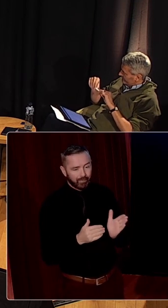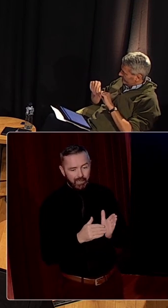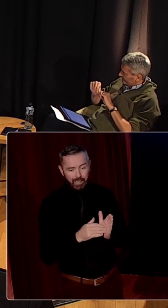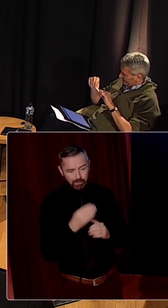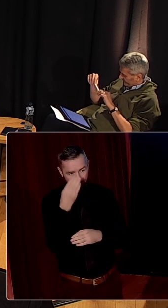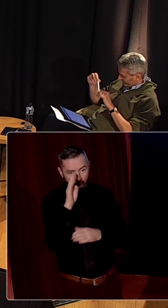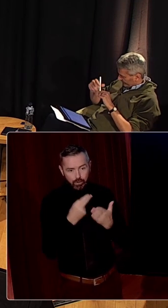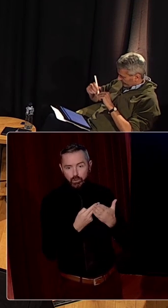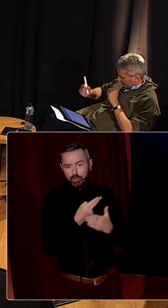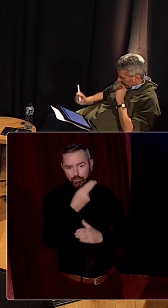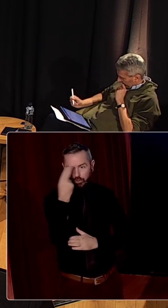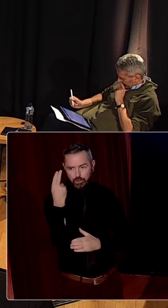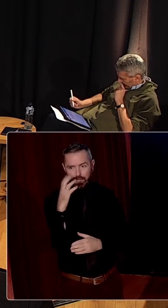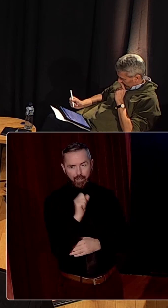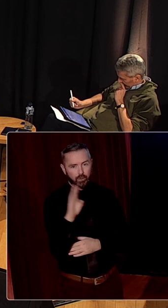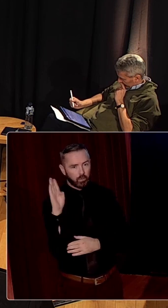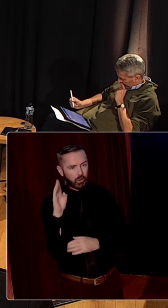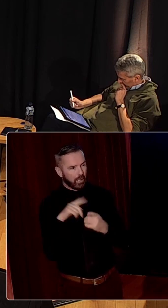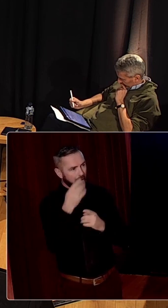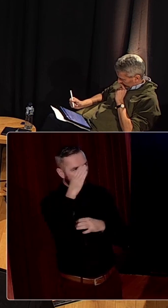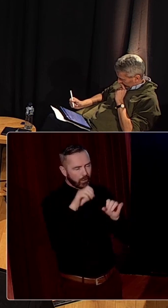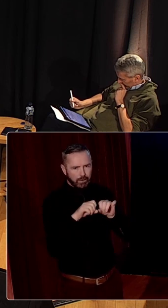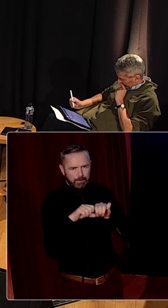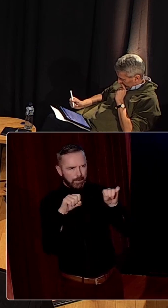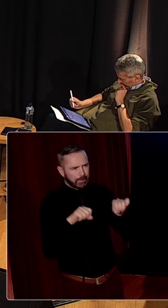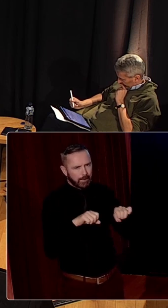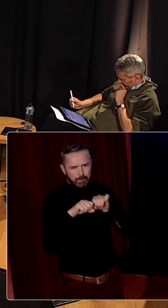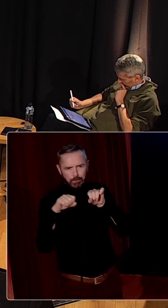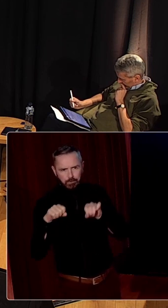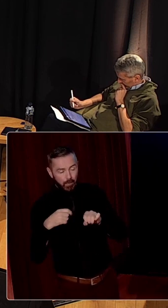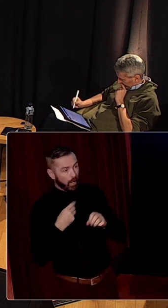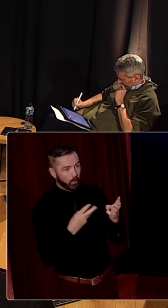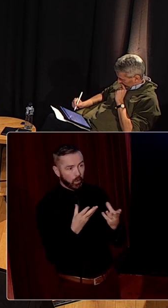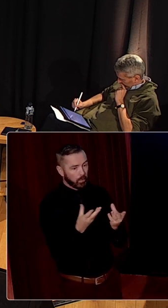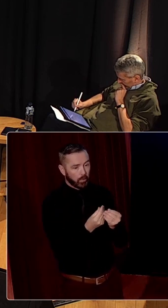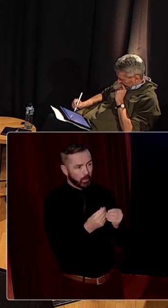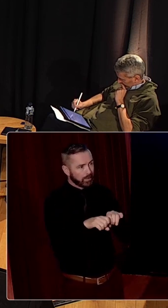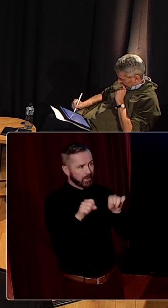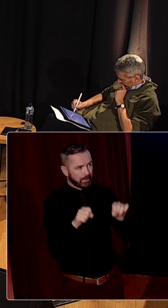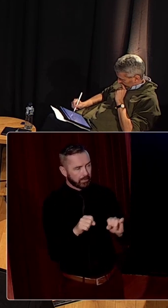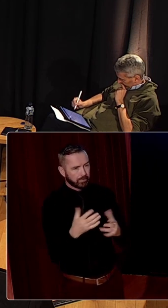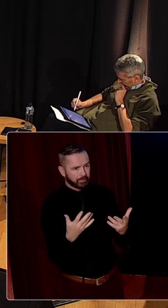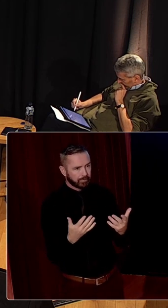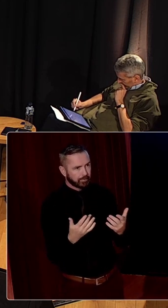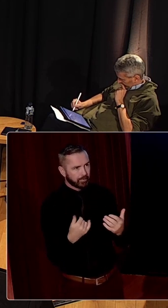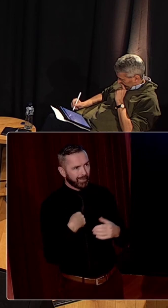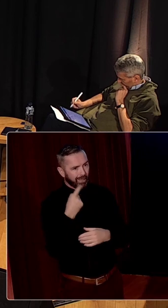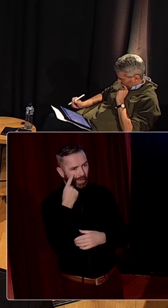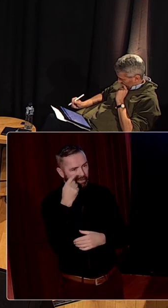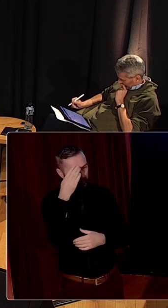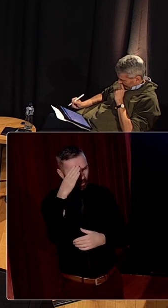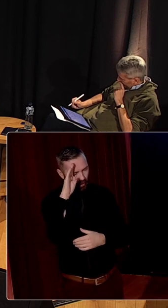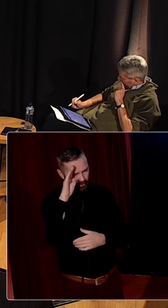Irish universities are the, there's a British and Irish system, but I have worked in both university systems. And I see the, the